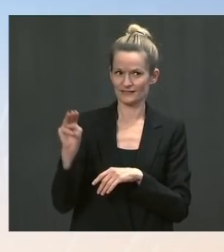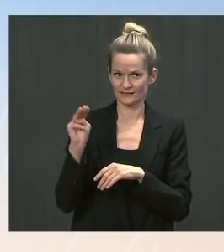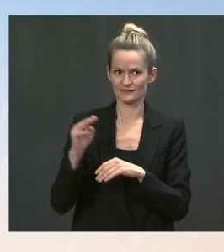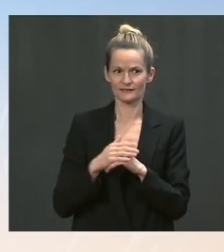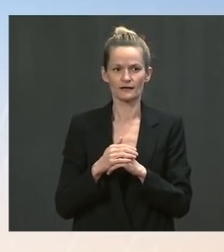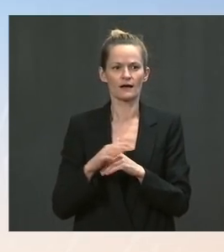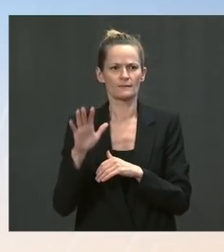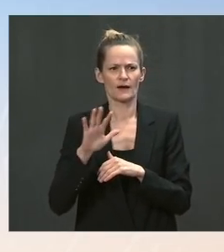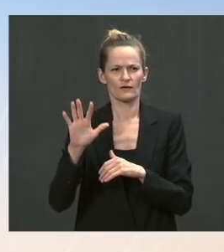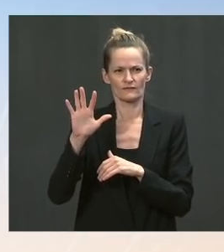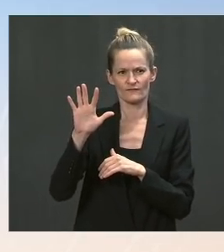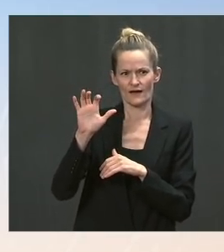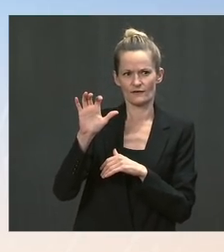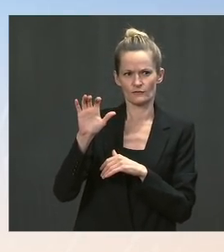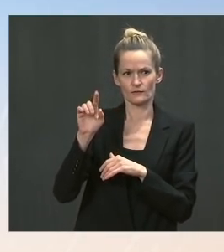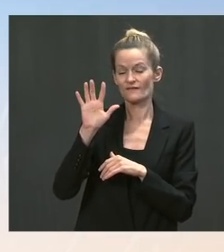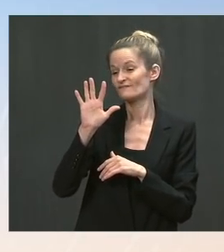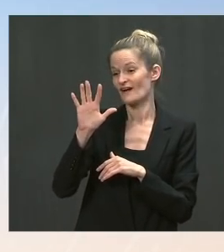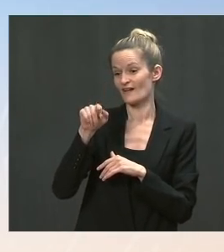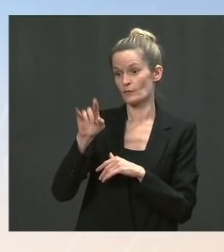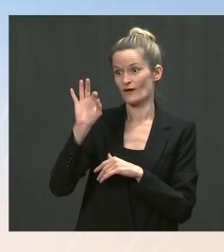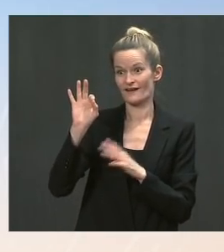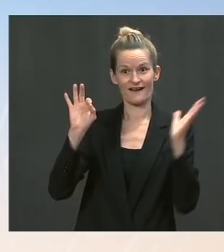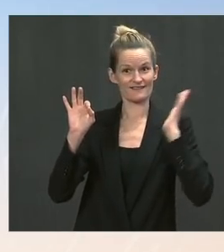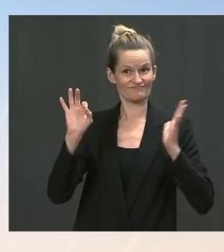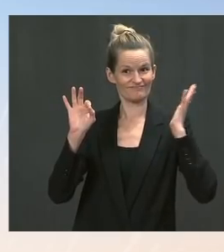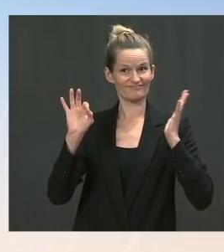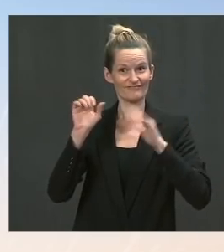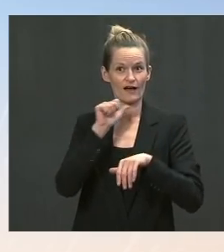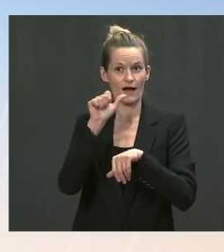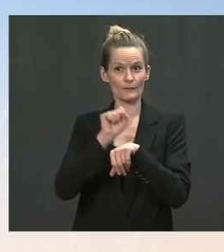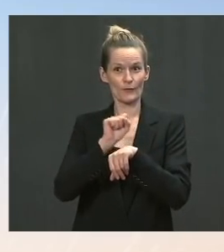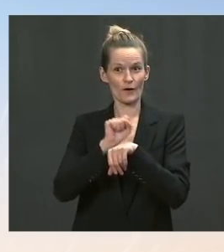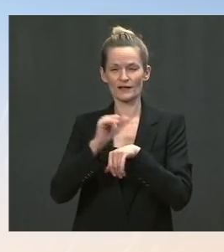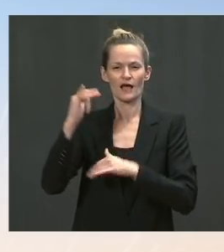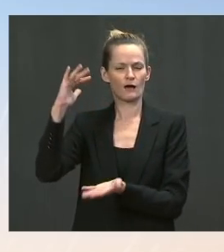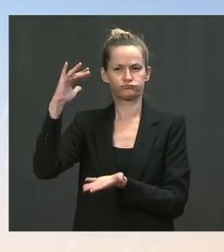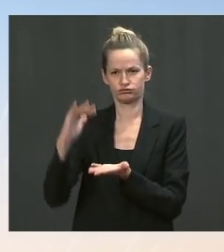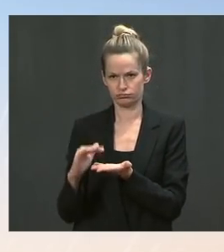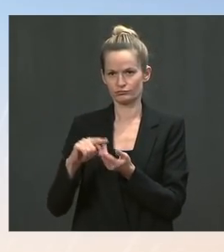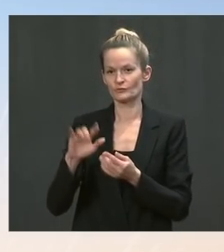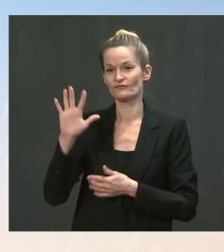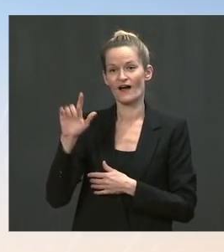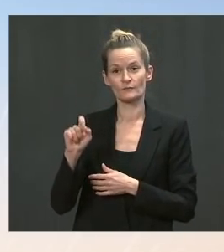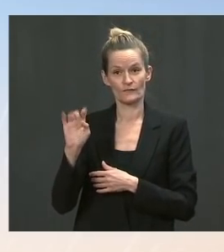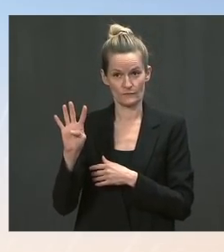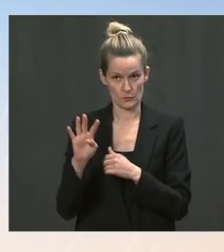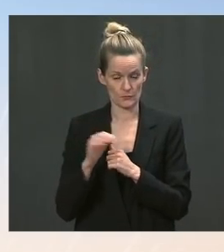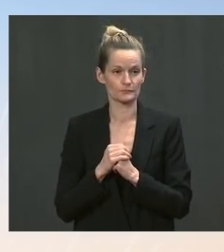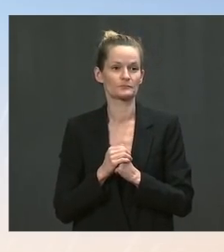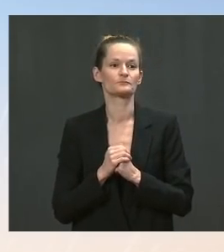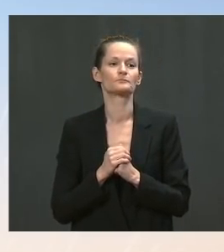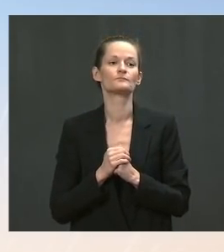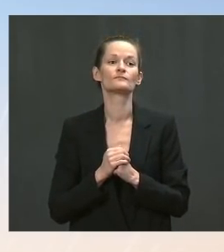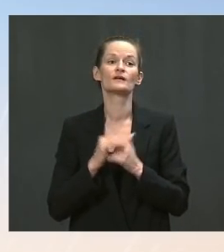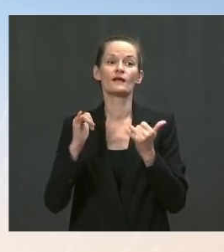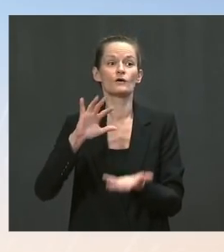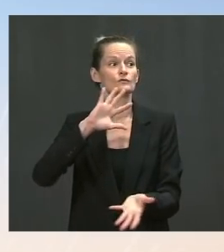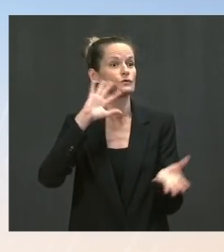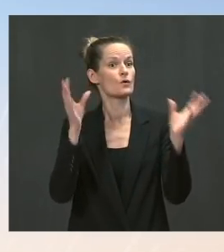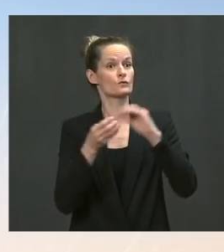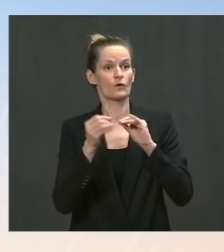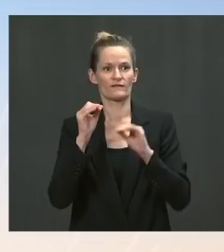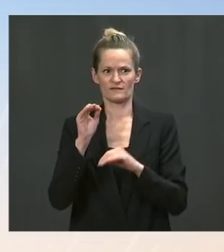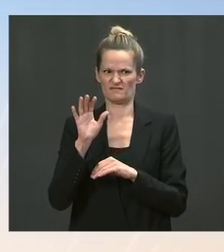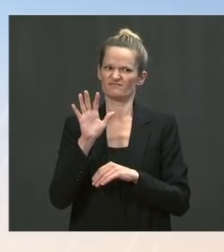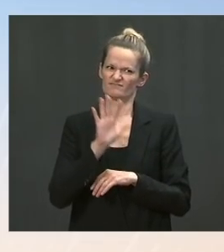See how we enjoy charts here. I will note the comparison. In total, we've created over 4 million new jobs, 832,000